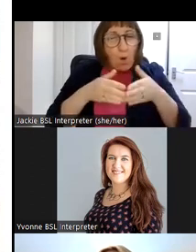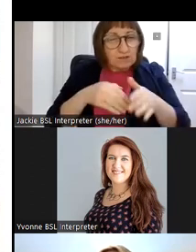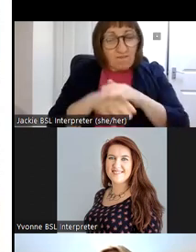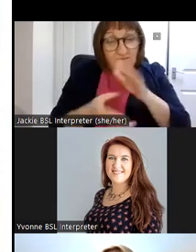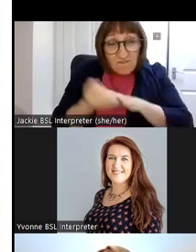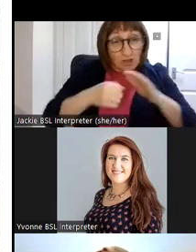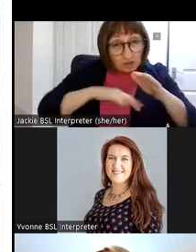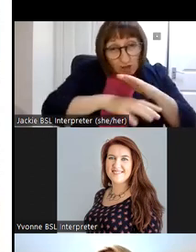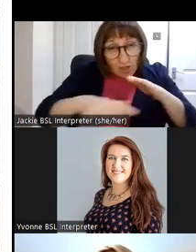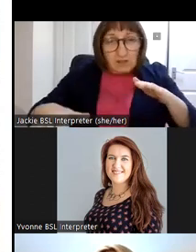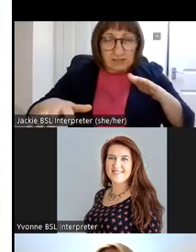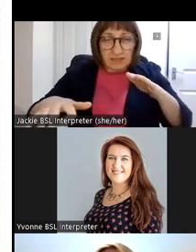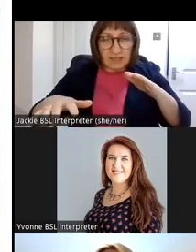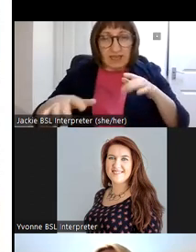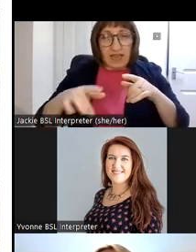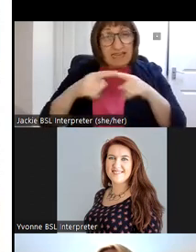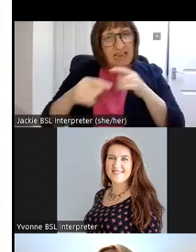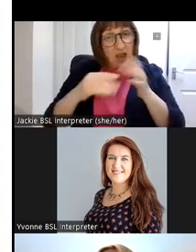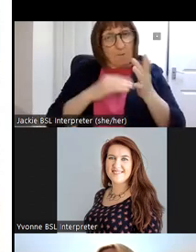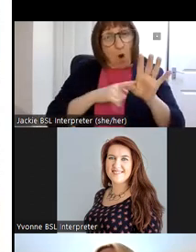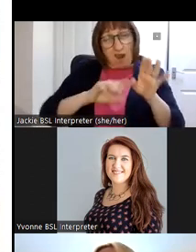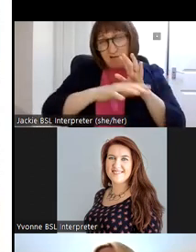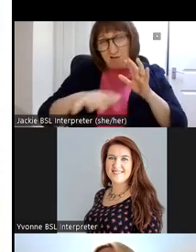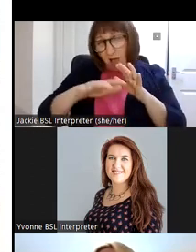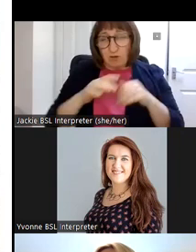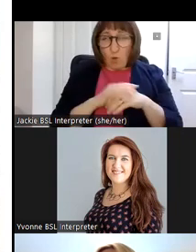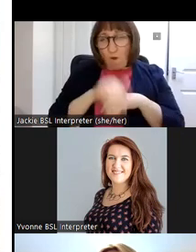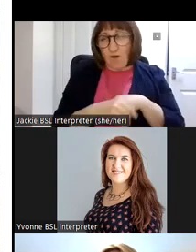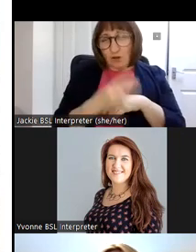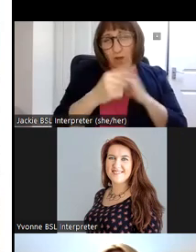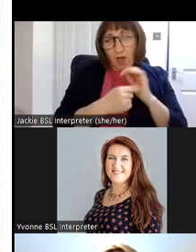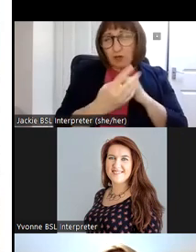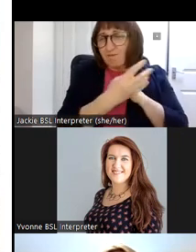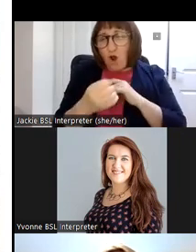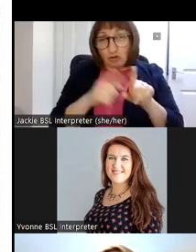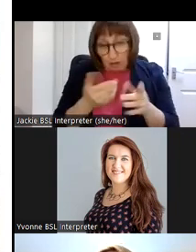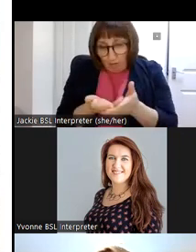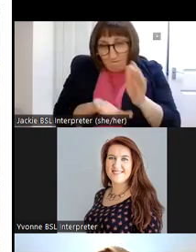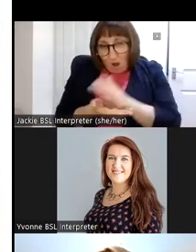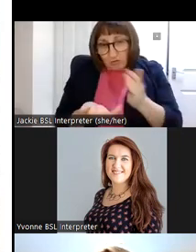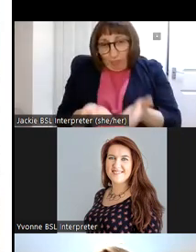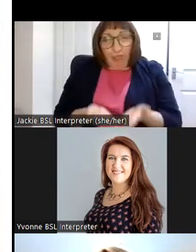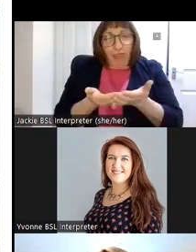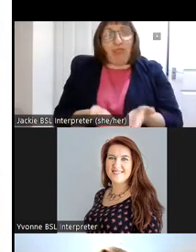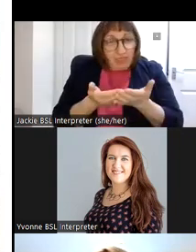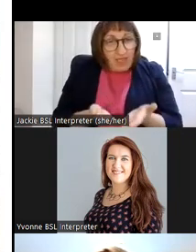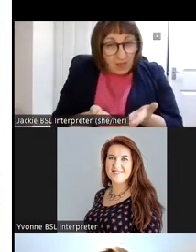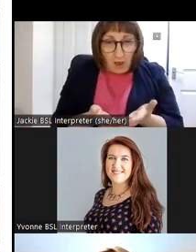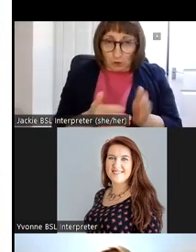waters of lock harab at knock ferry near my connor for over two thousand four hundred years so it was of course